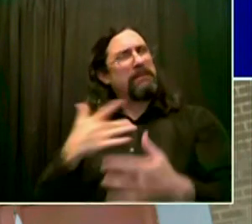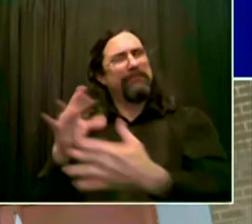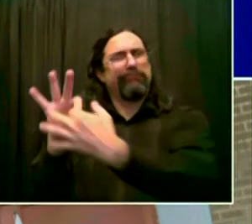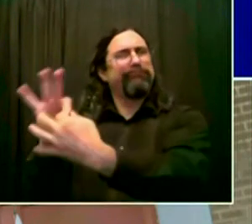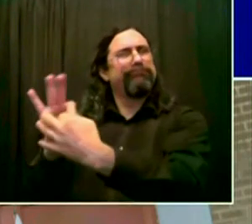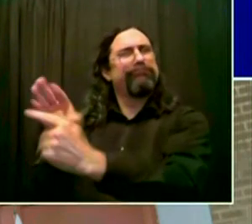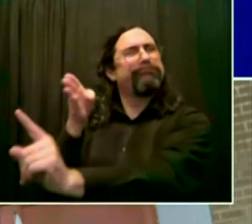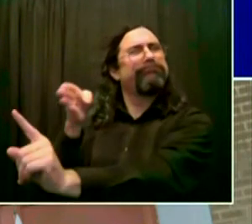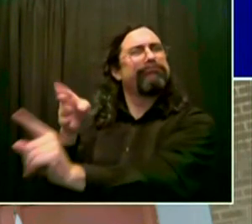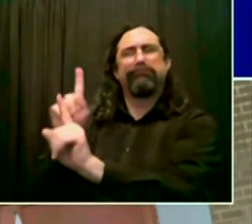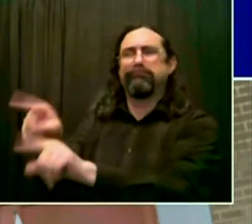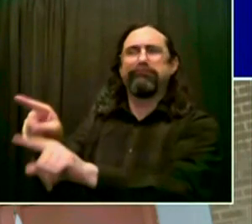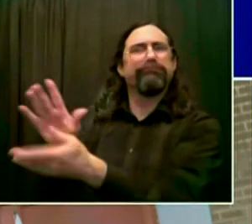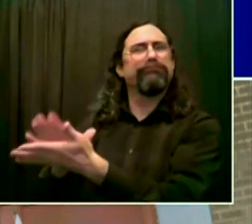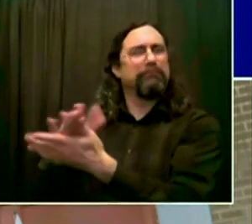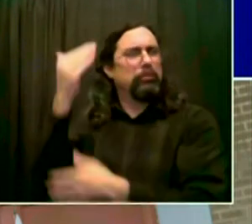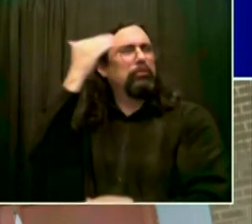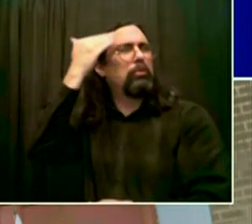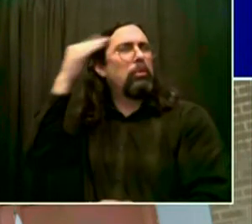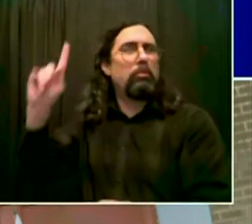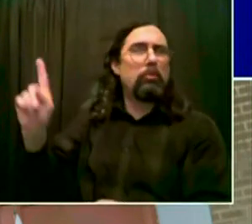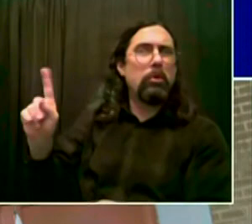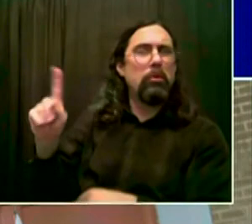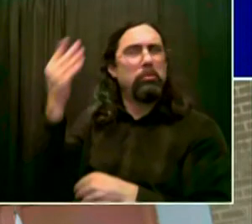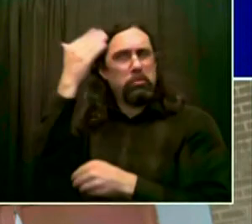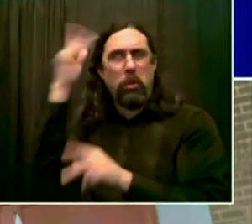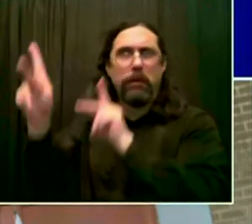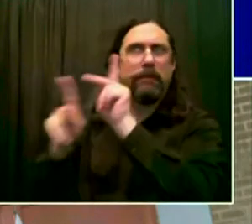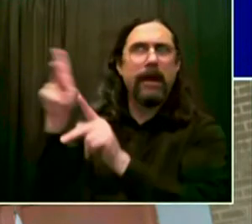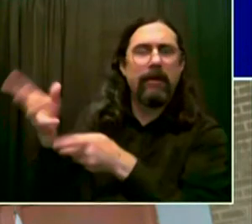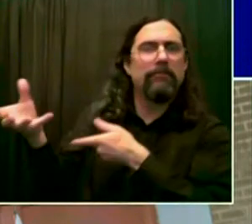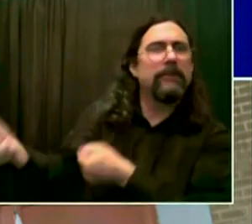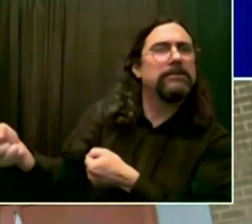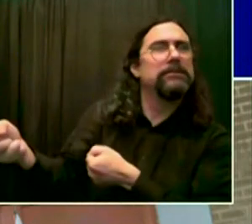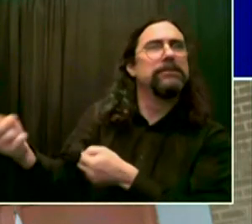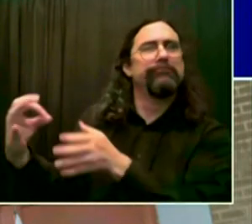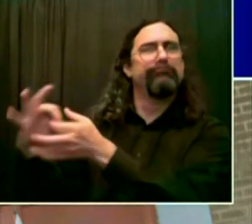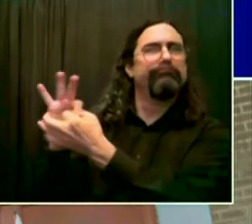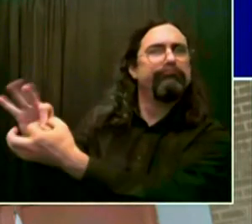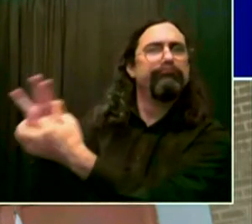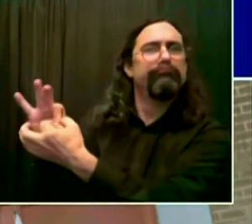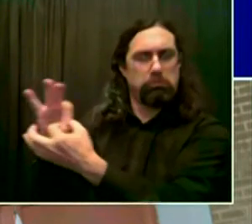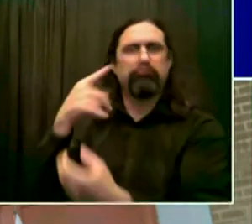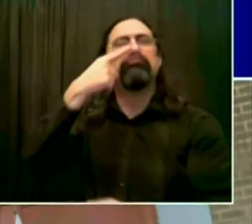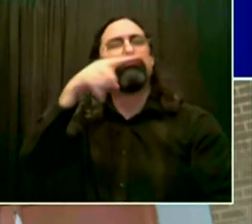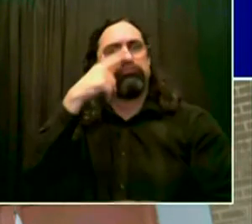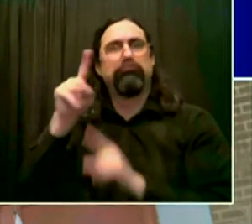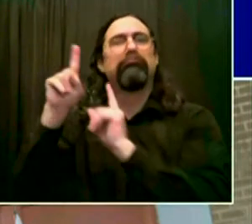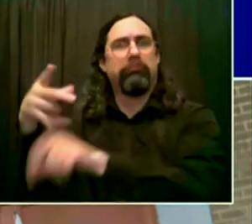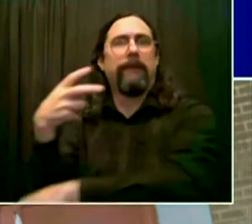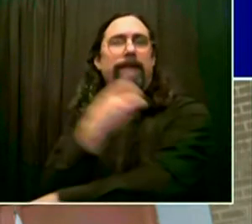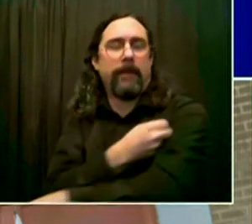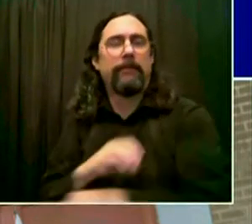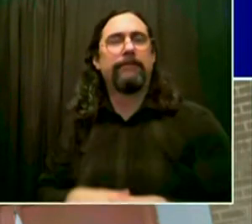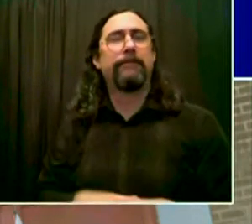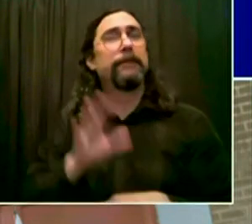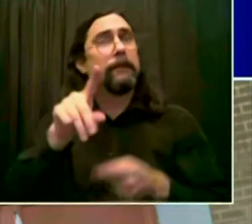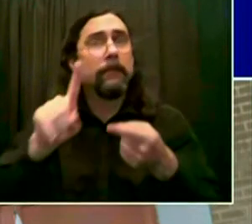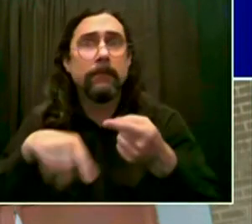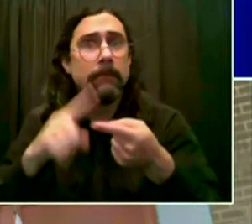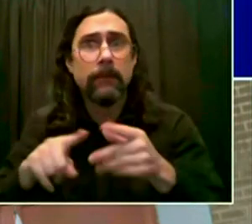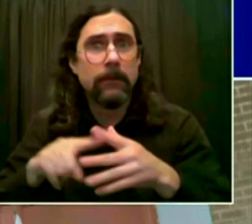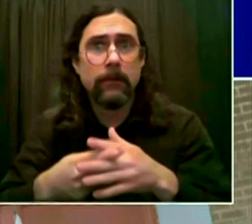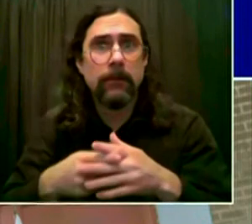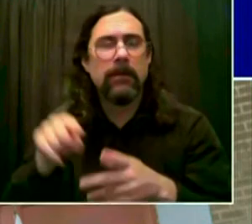We will be in all five boroughs in schools, vaccinating kids, select locations, not everywhere yet, but select